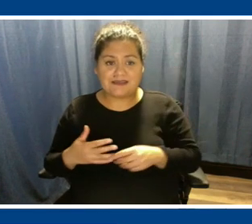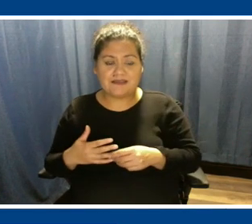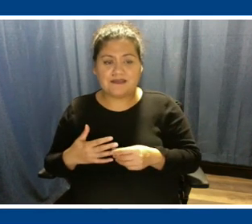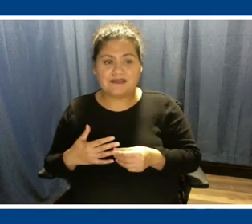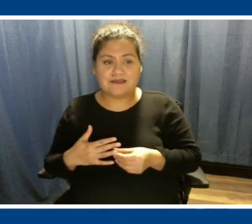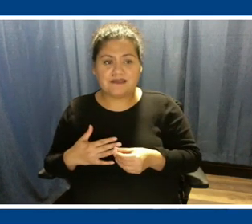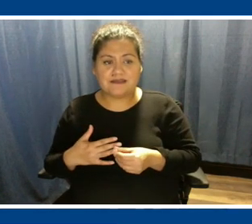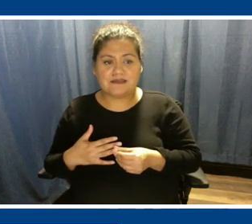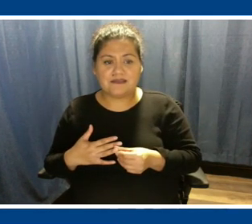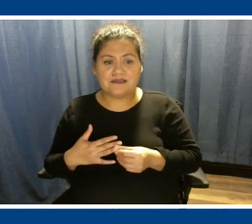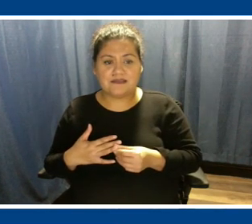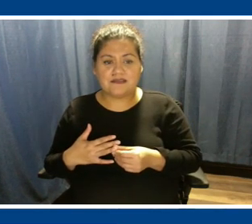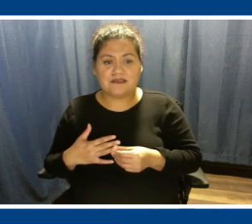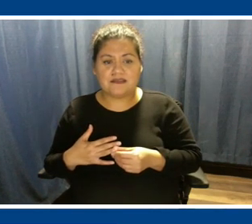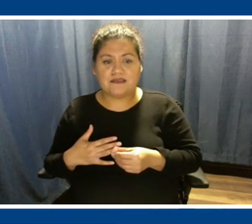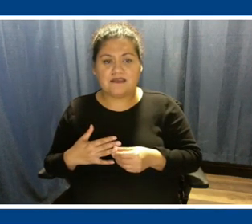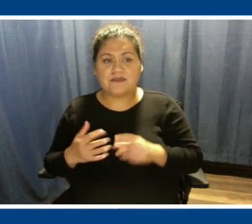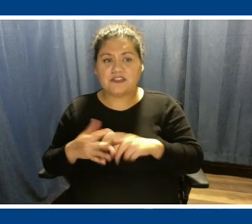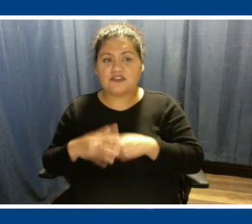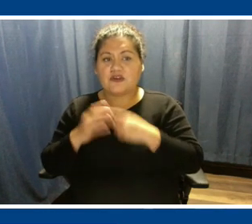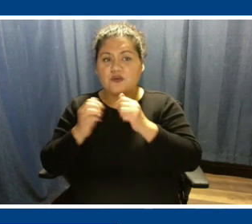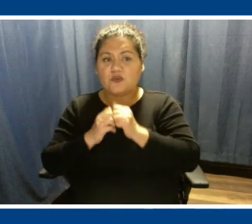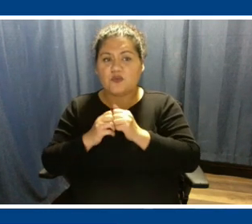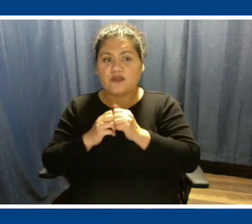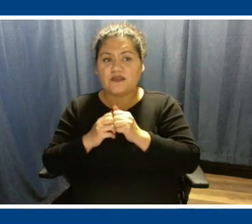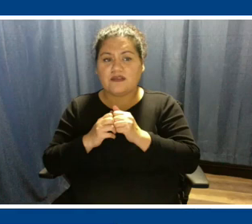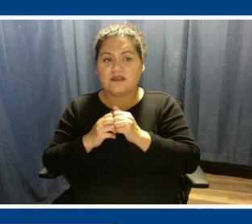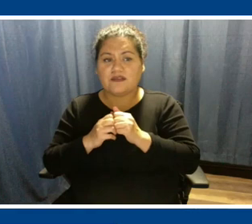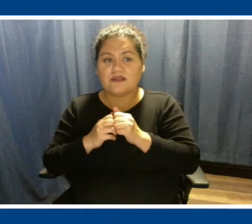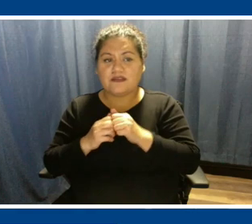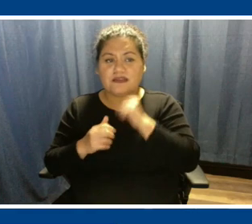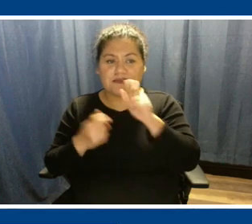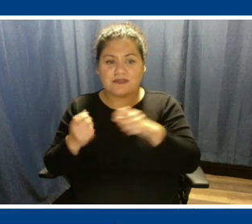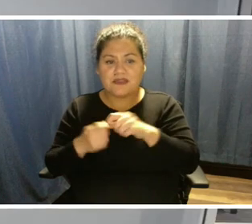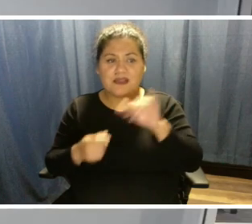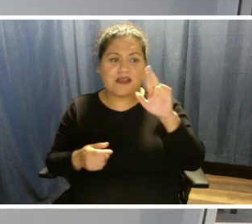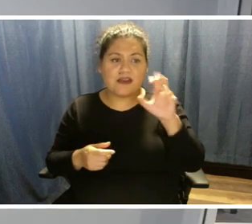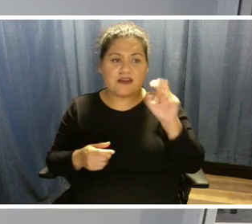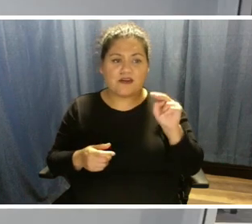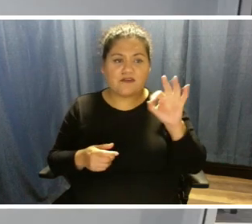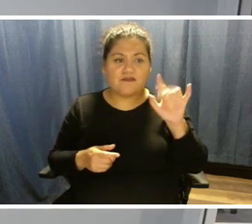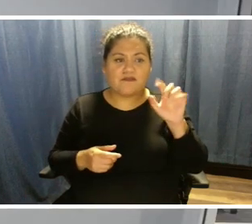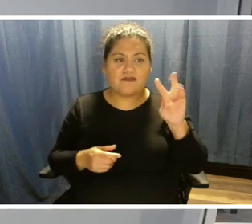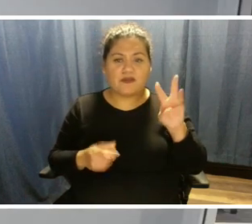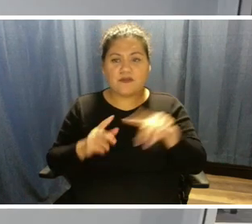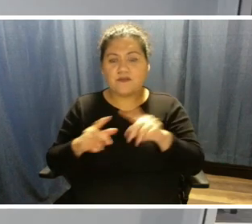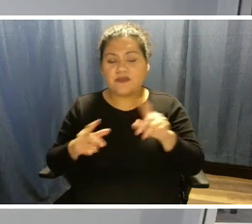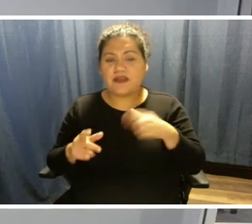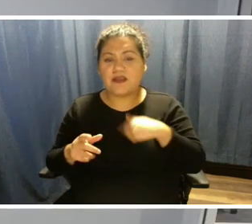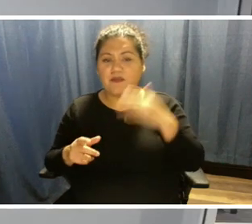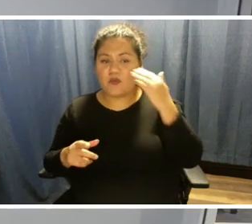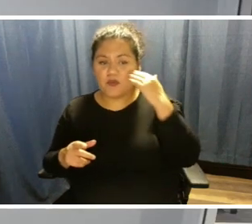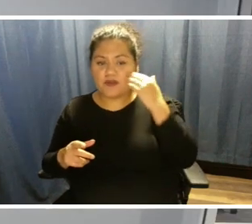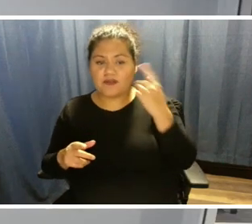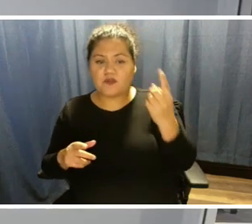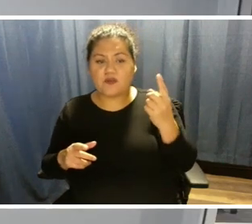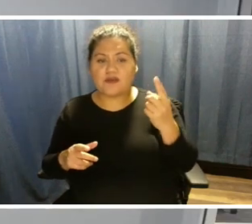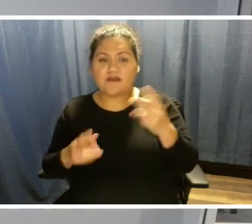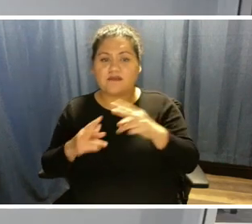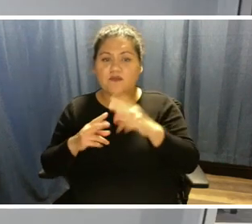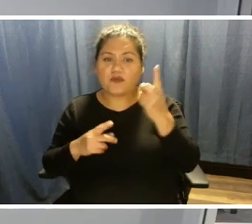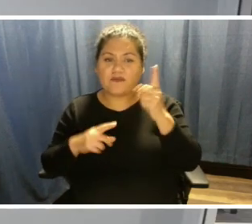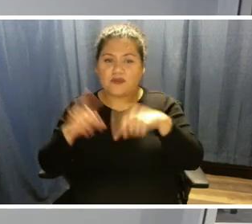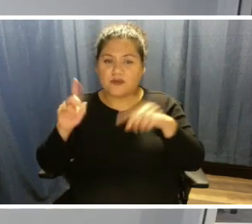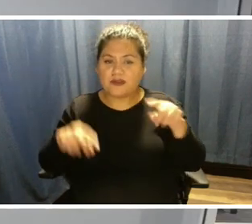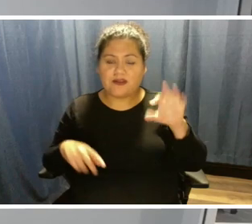So let me start with not specifically iron flow. I am aware that that is one variation of a flow